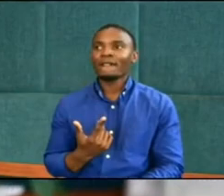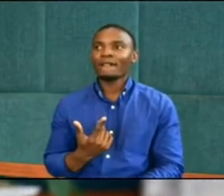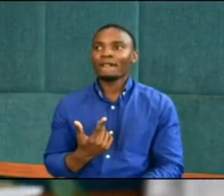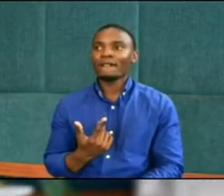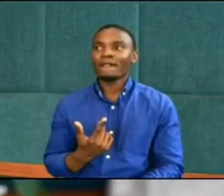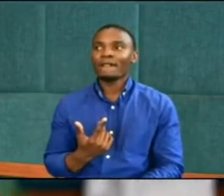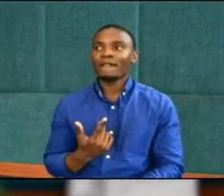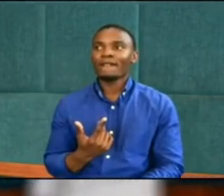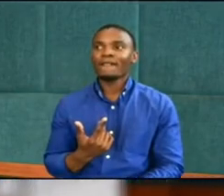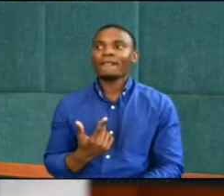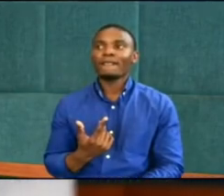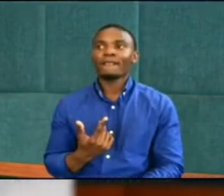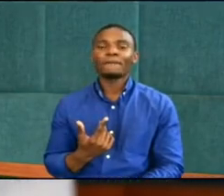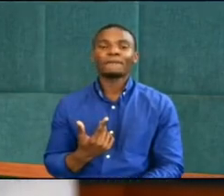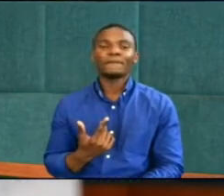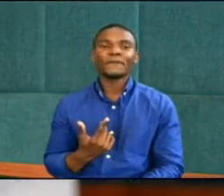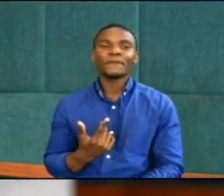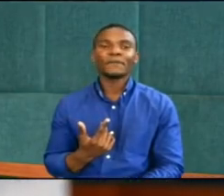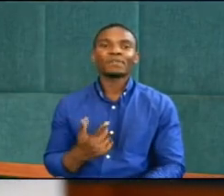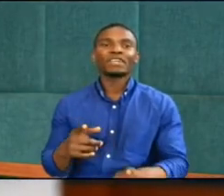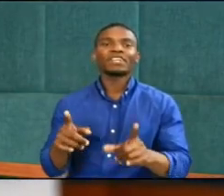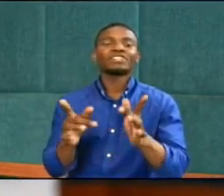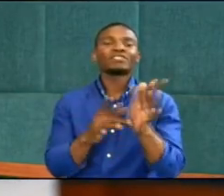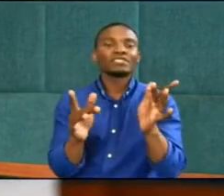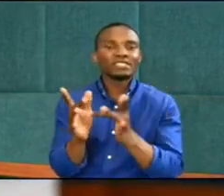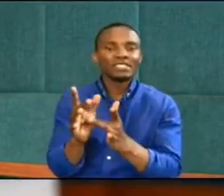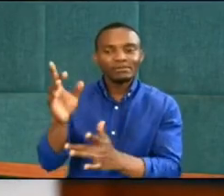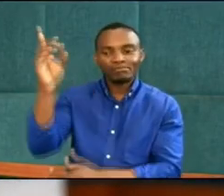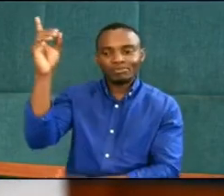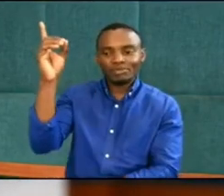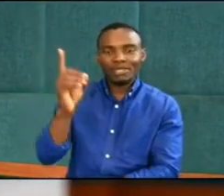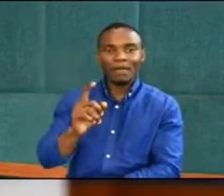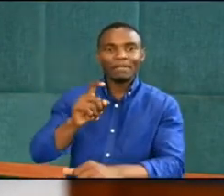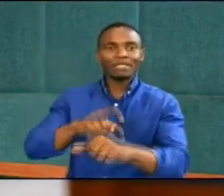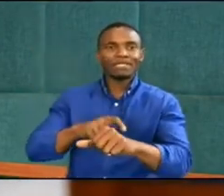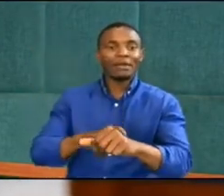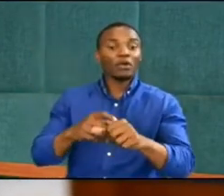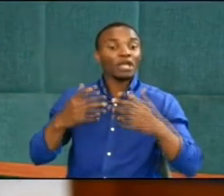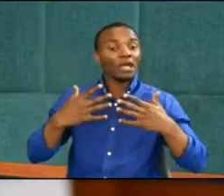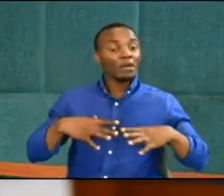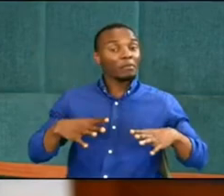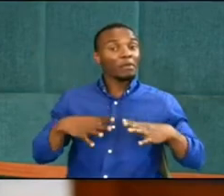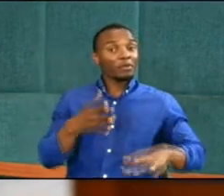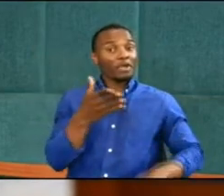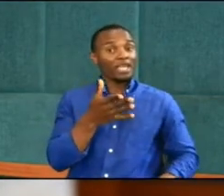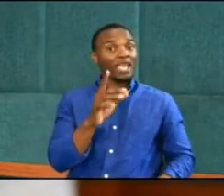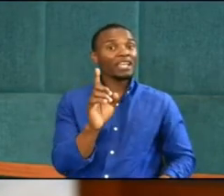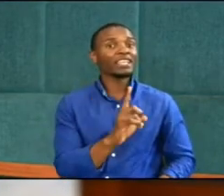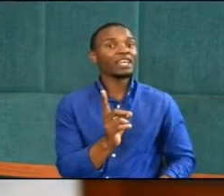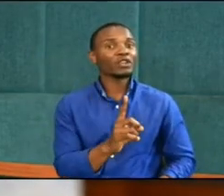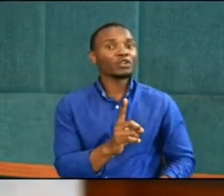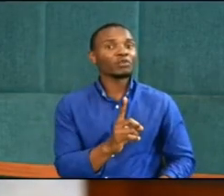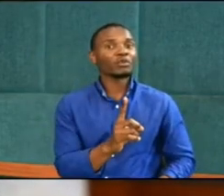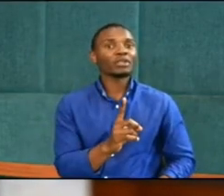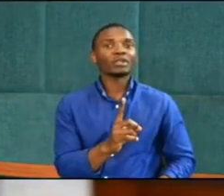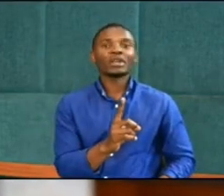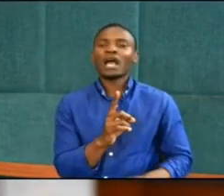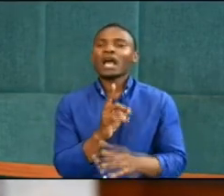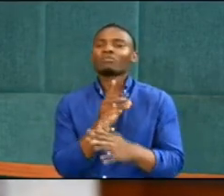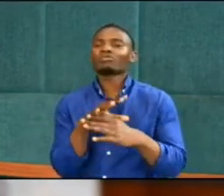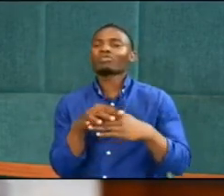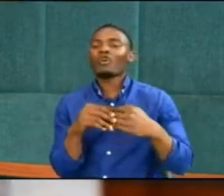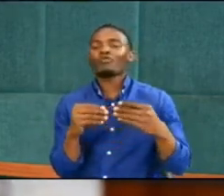Let me put it again. He is coming at a time when the people in Nairobi is quite